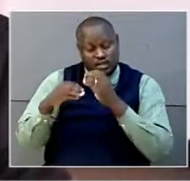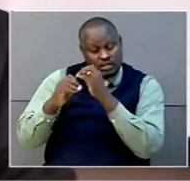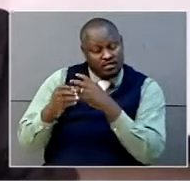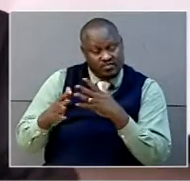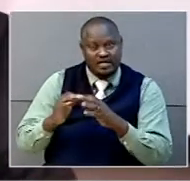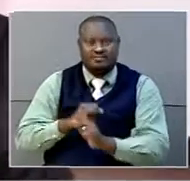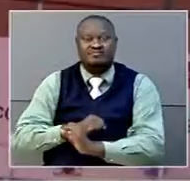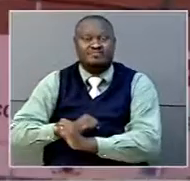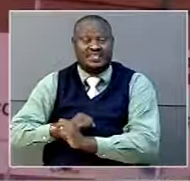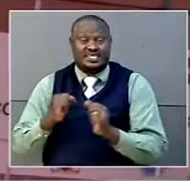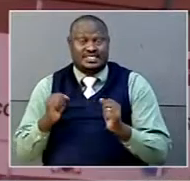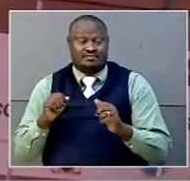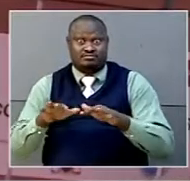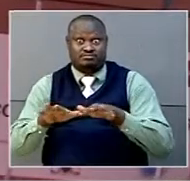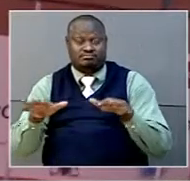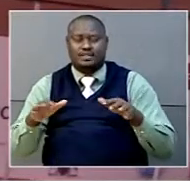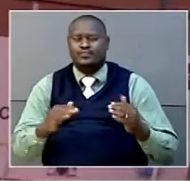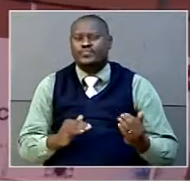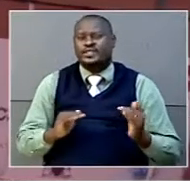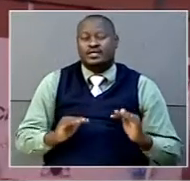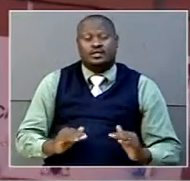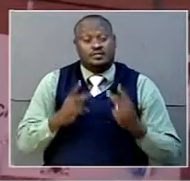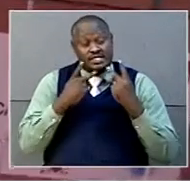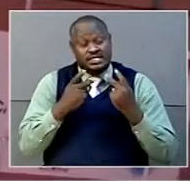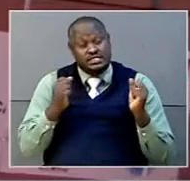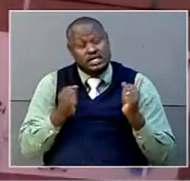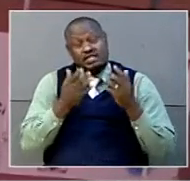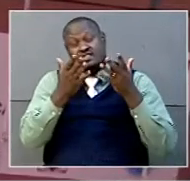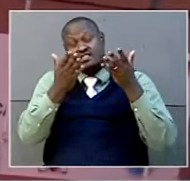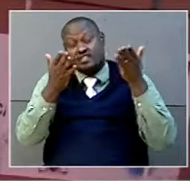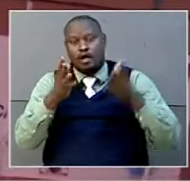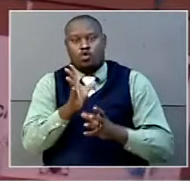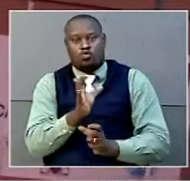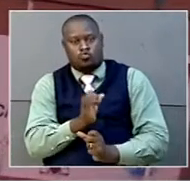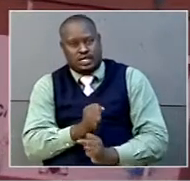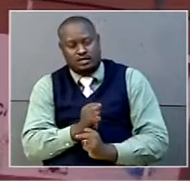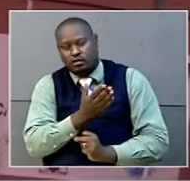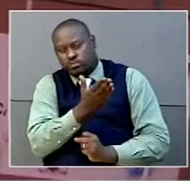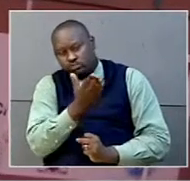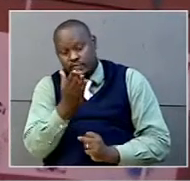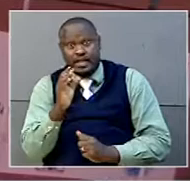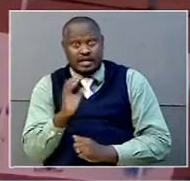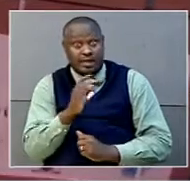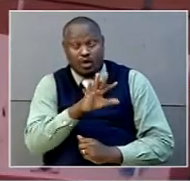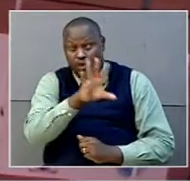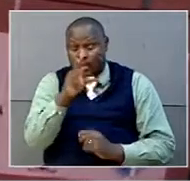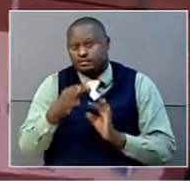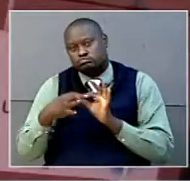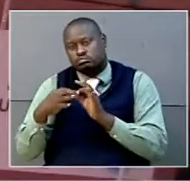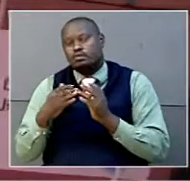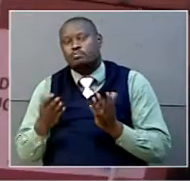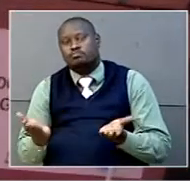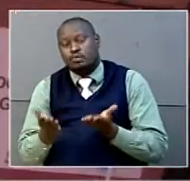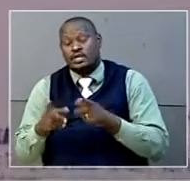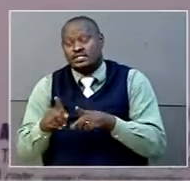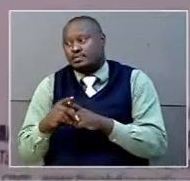propagate that jail. Due to the high burden of the sickle cell disease, different organizations and companies are joining the fight with the latest being